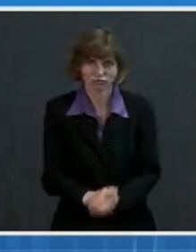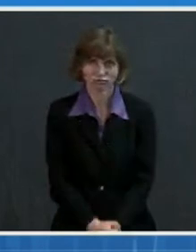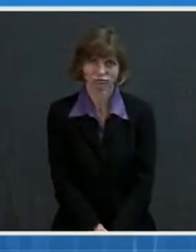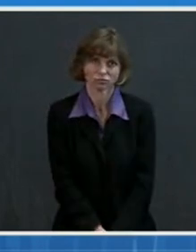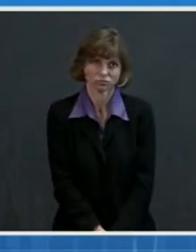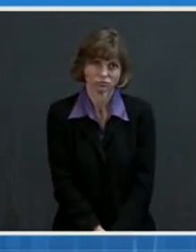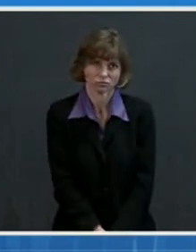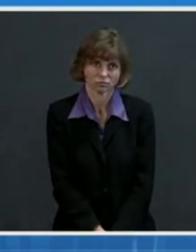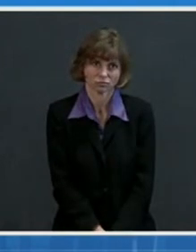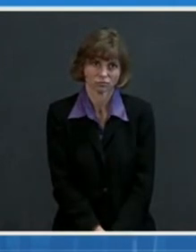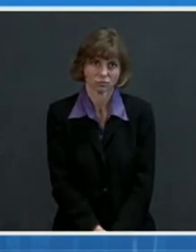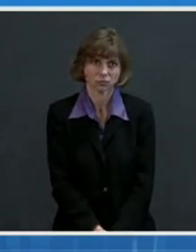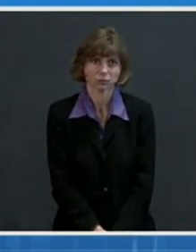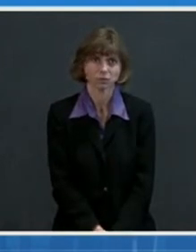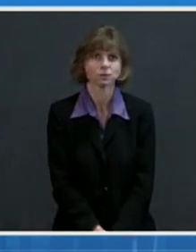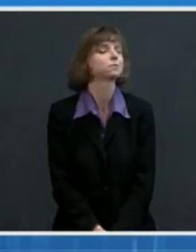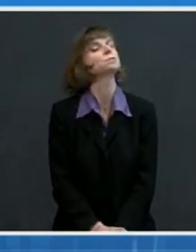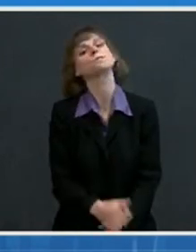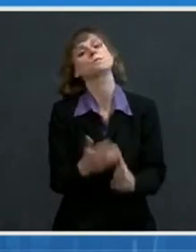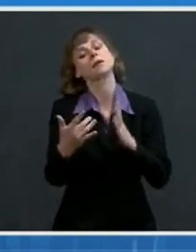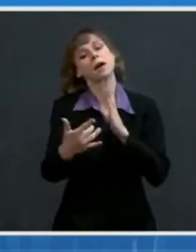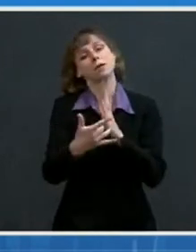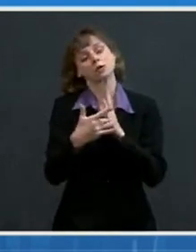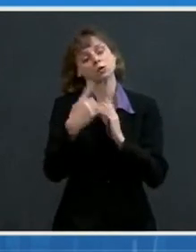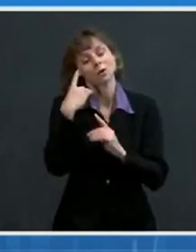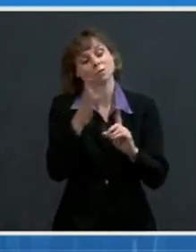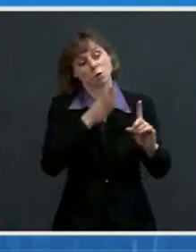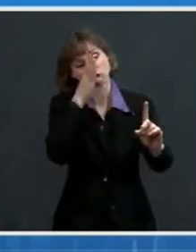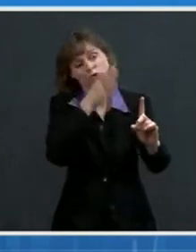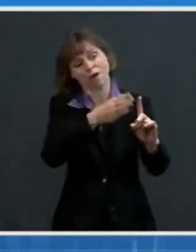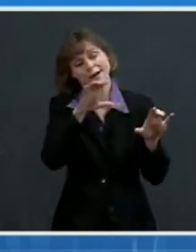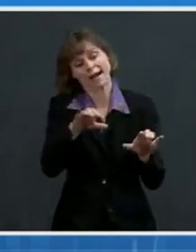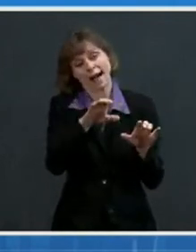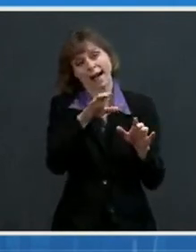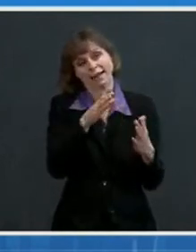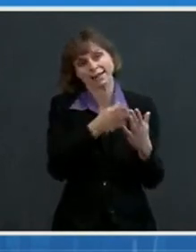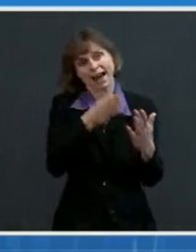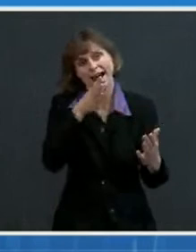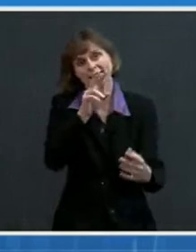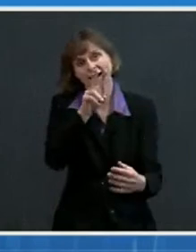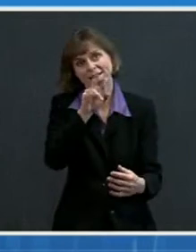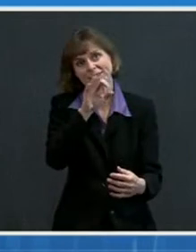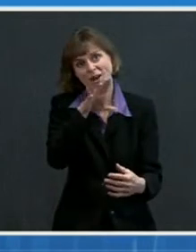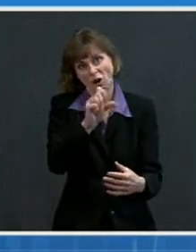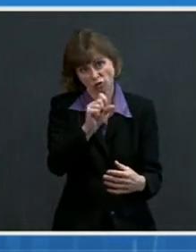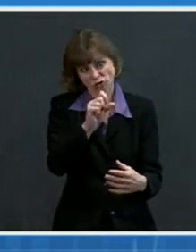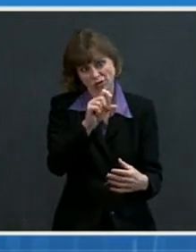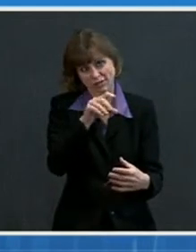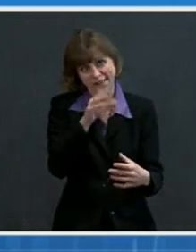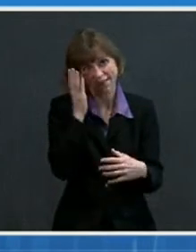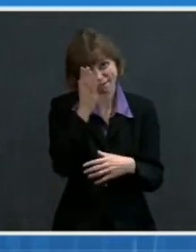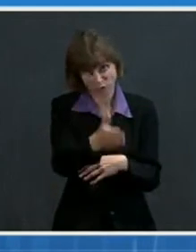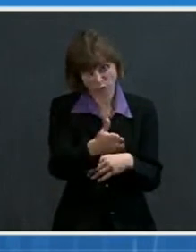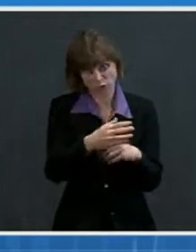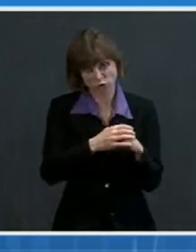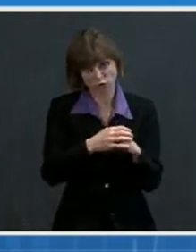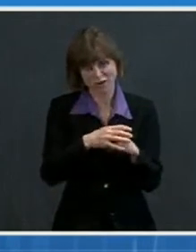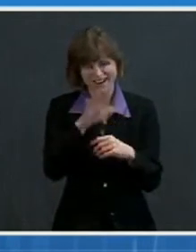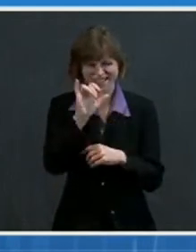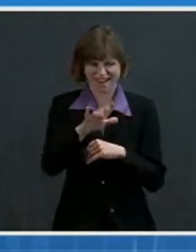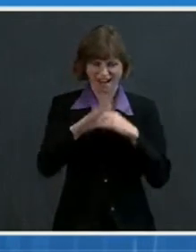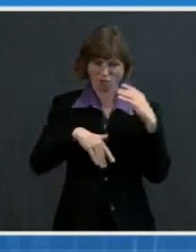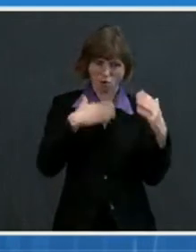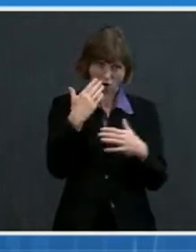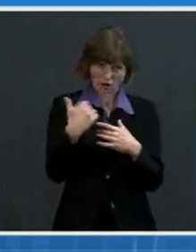The strategy for direct-acting antivirals in the future will be a process that we have done